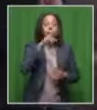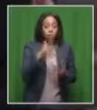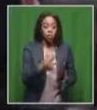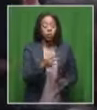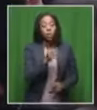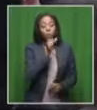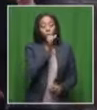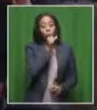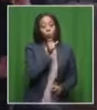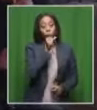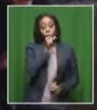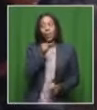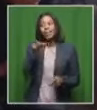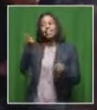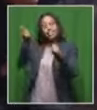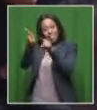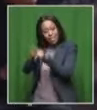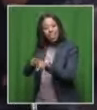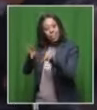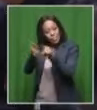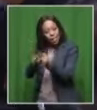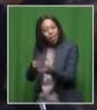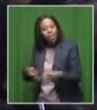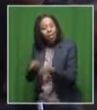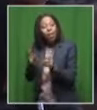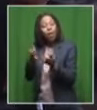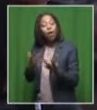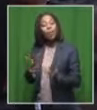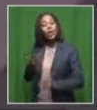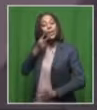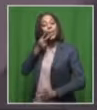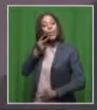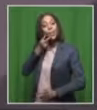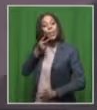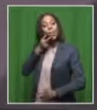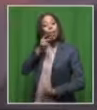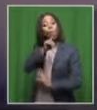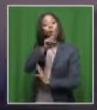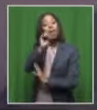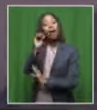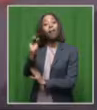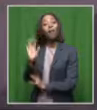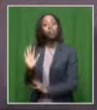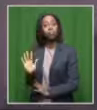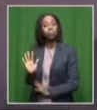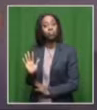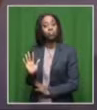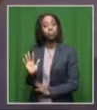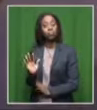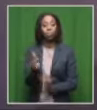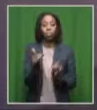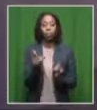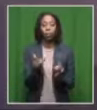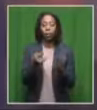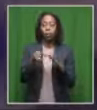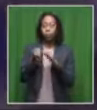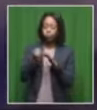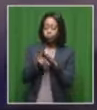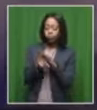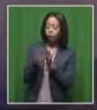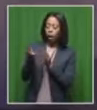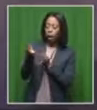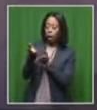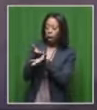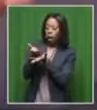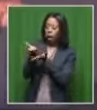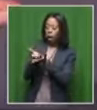of Hubbly Bubbly can equate to smoking 100 or more cigarettes. So to help us discuss the